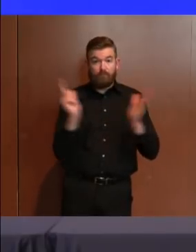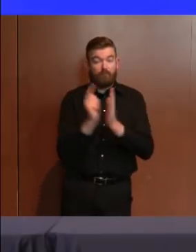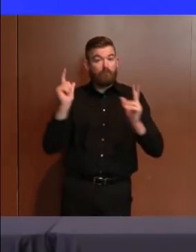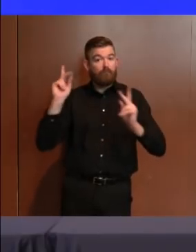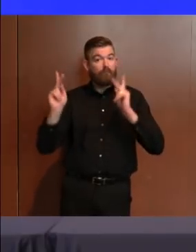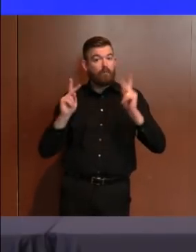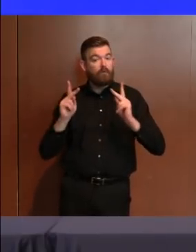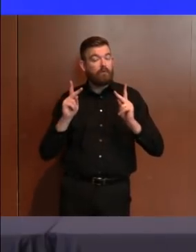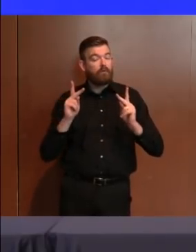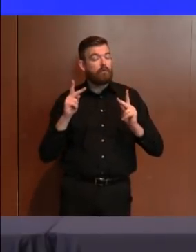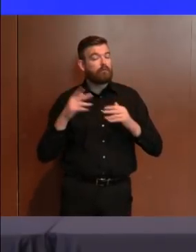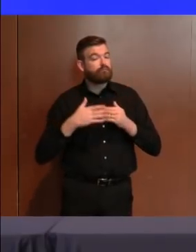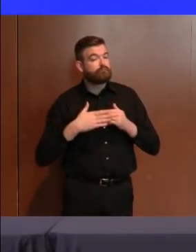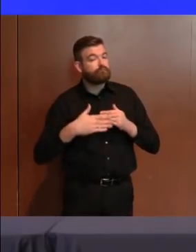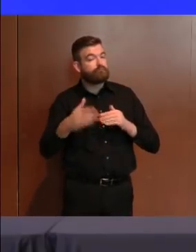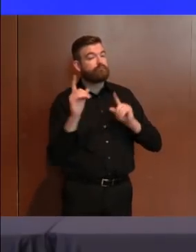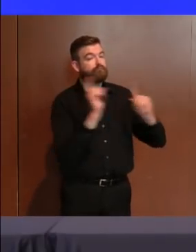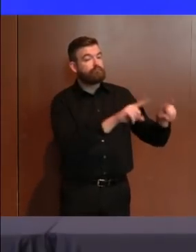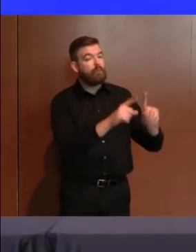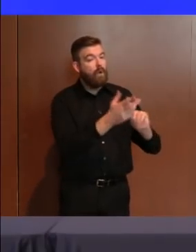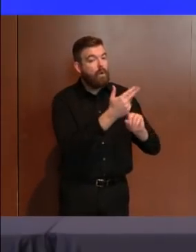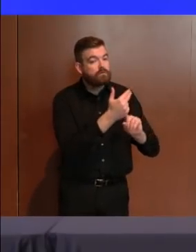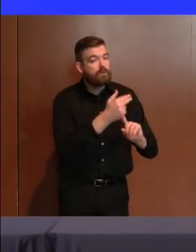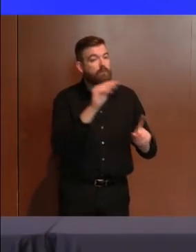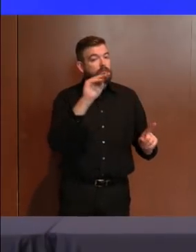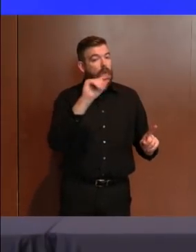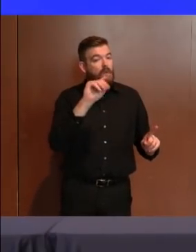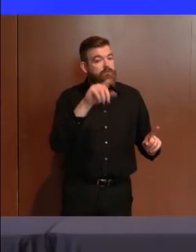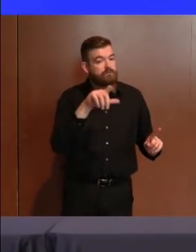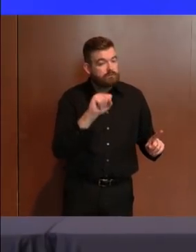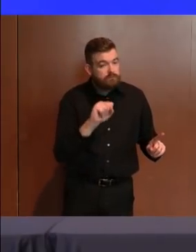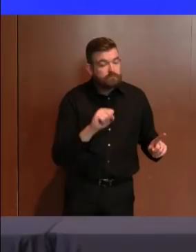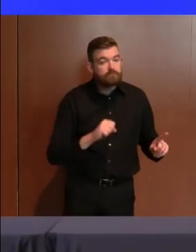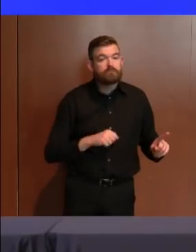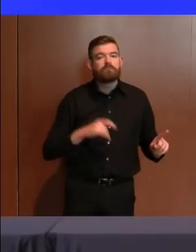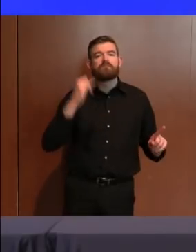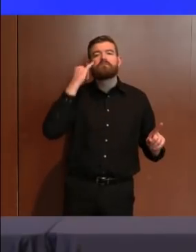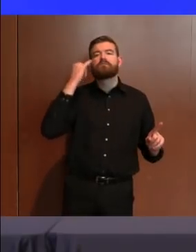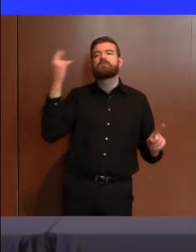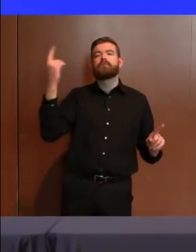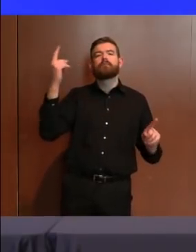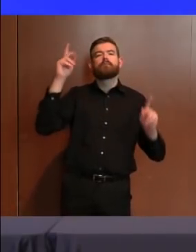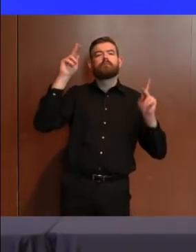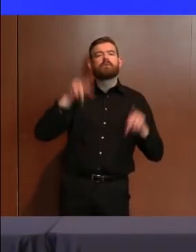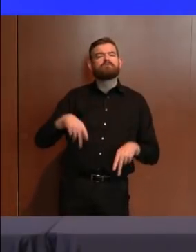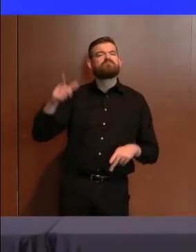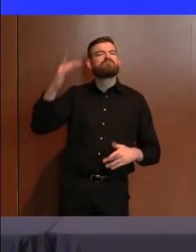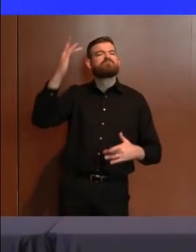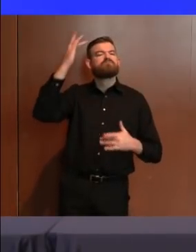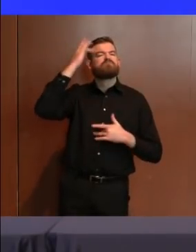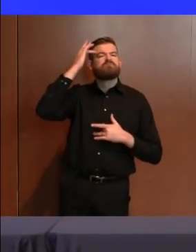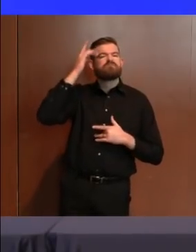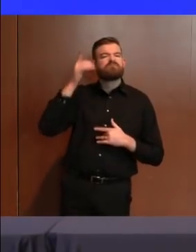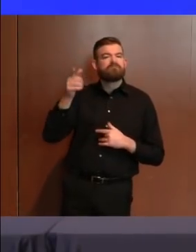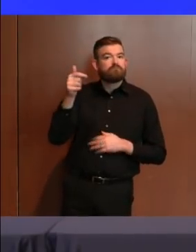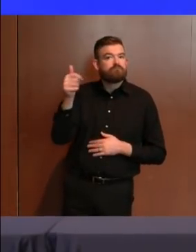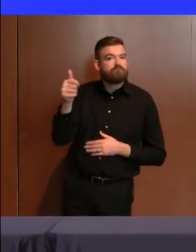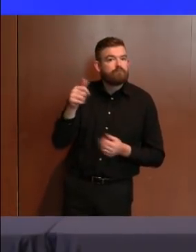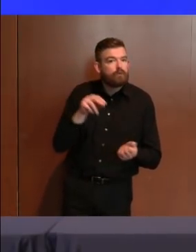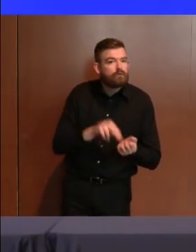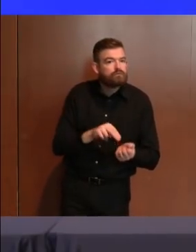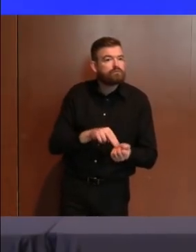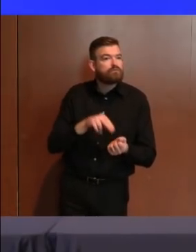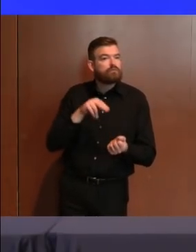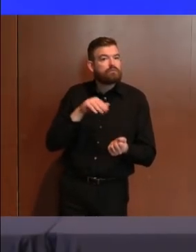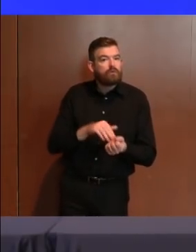You issued guidance this week that described when a sick health care worker is allowed back to work. The guidance is based on CDC guidance, but it doesn't include one important